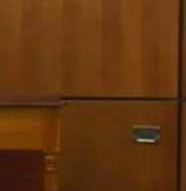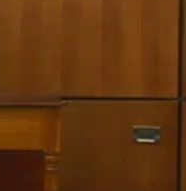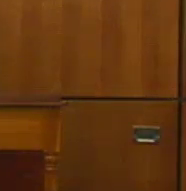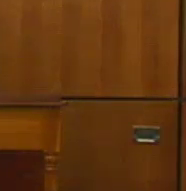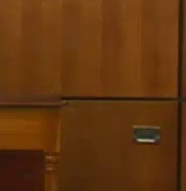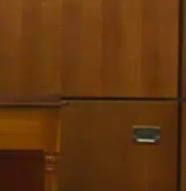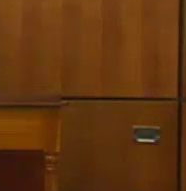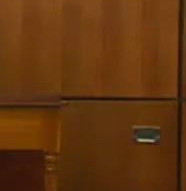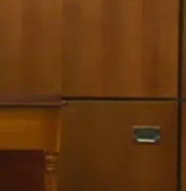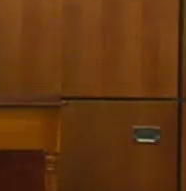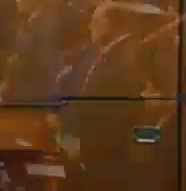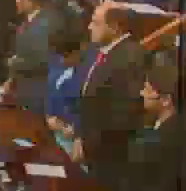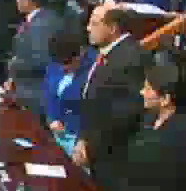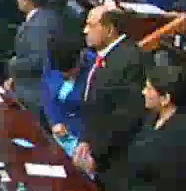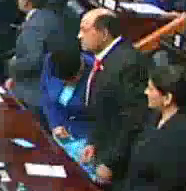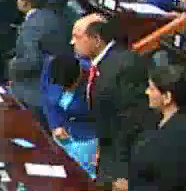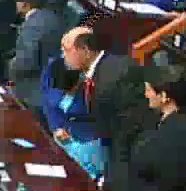amin, namaste.